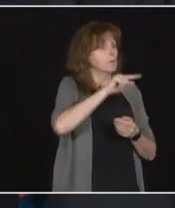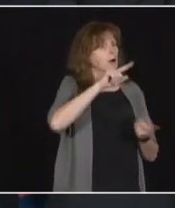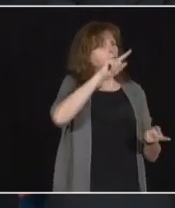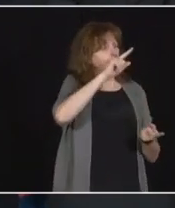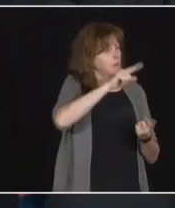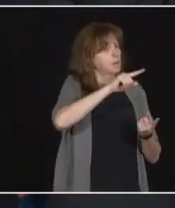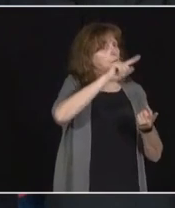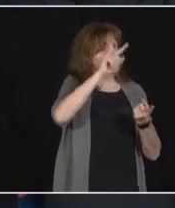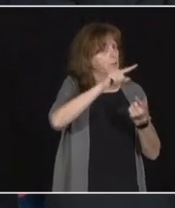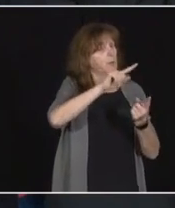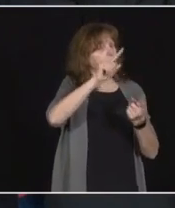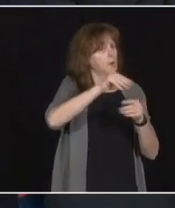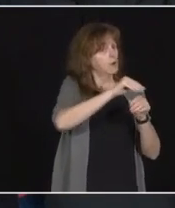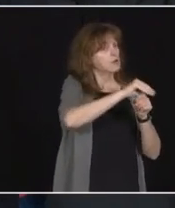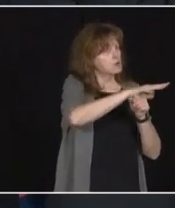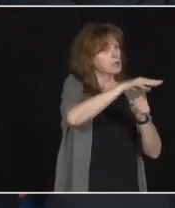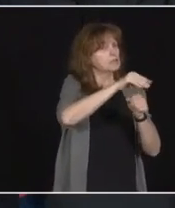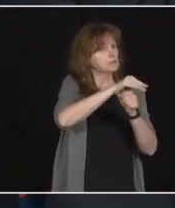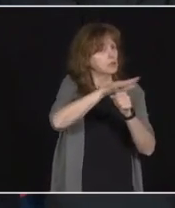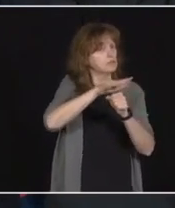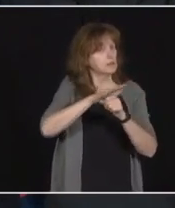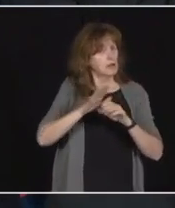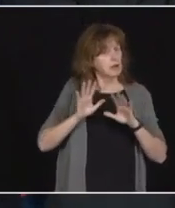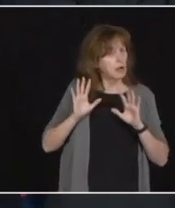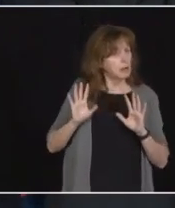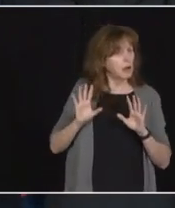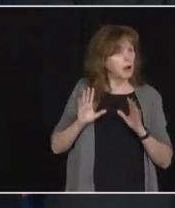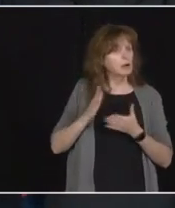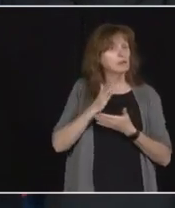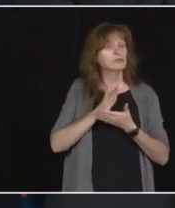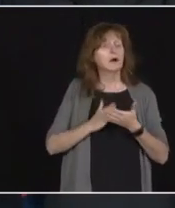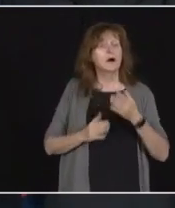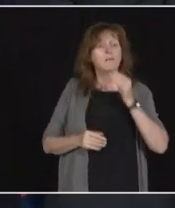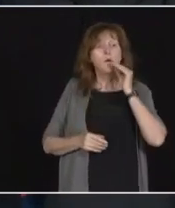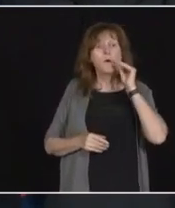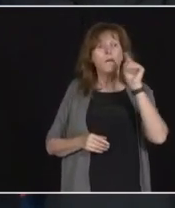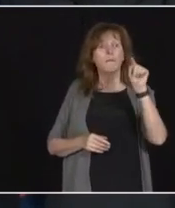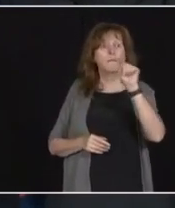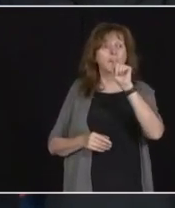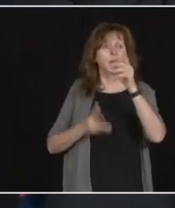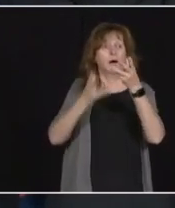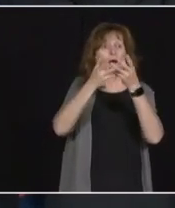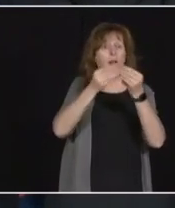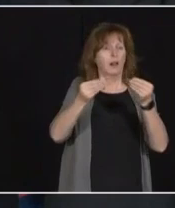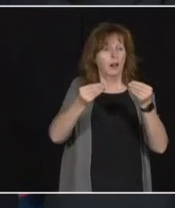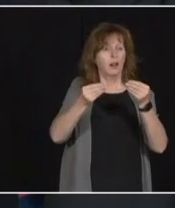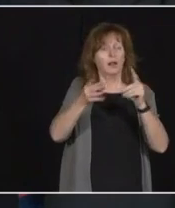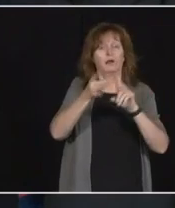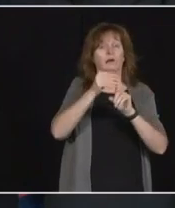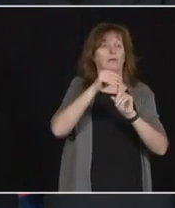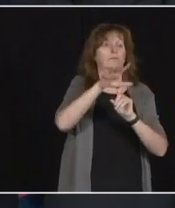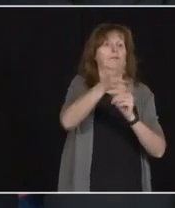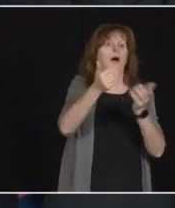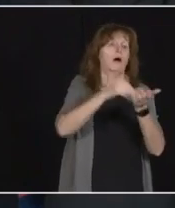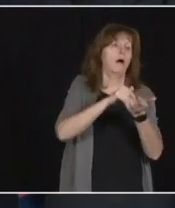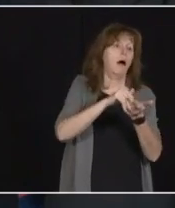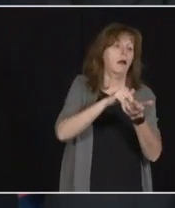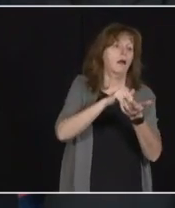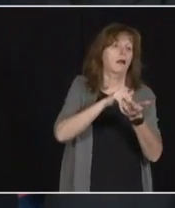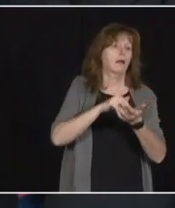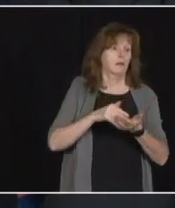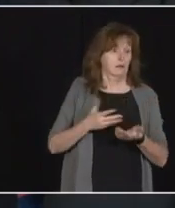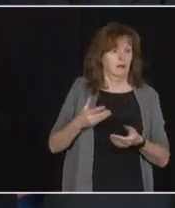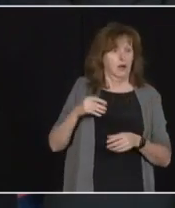somehow re-entering active outbreaks after their outbreaks have been resolved, including the home where your mother-in-law is. Yeah.